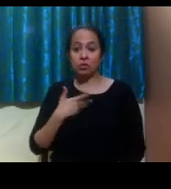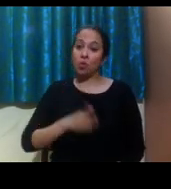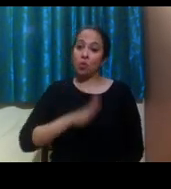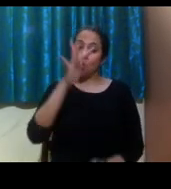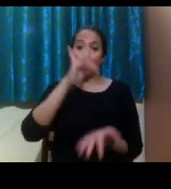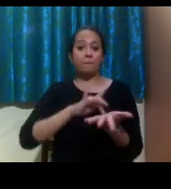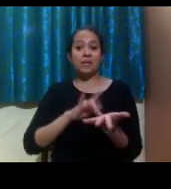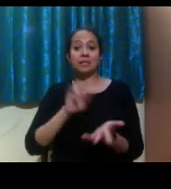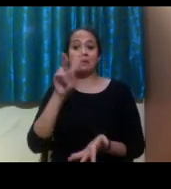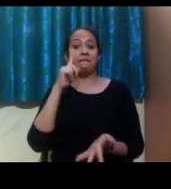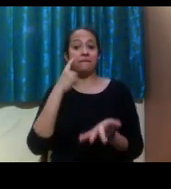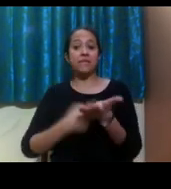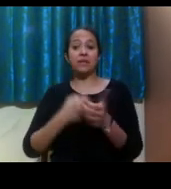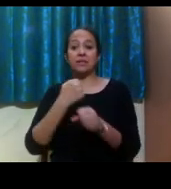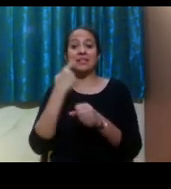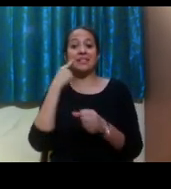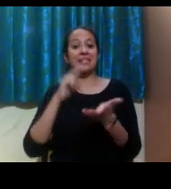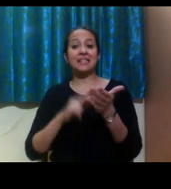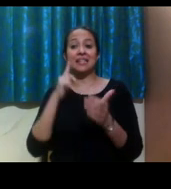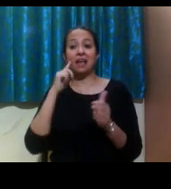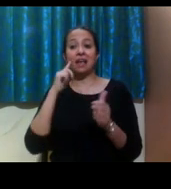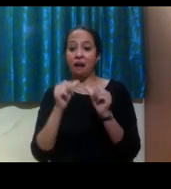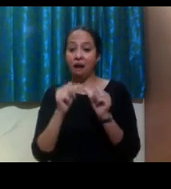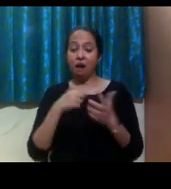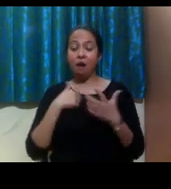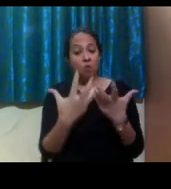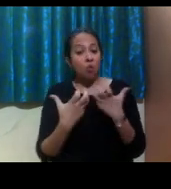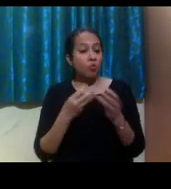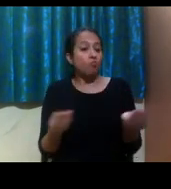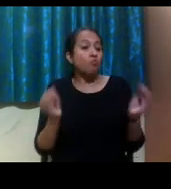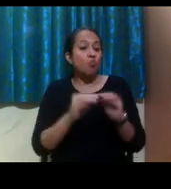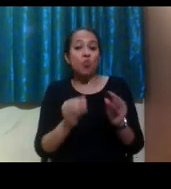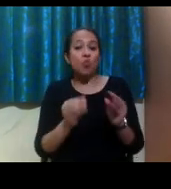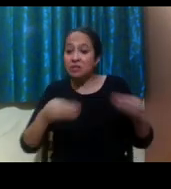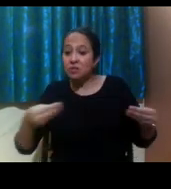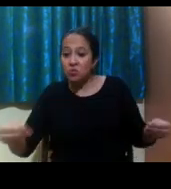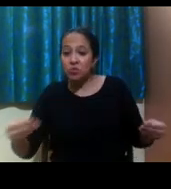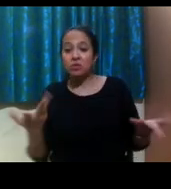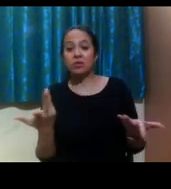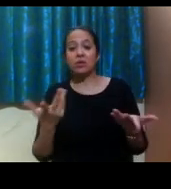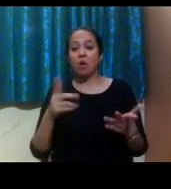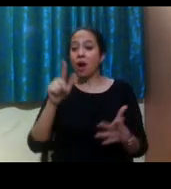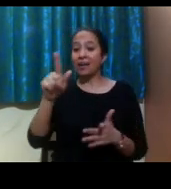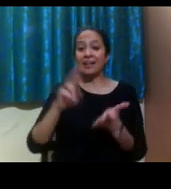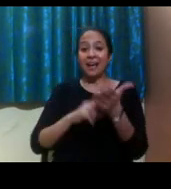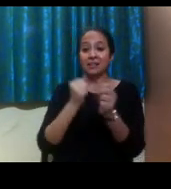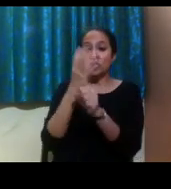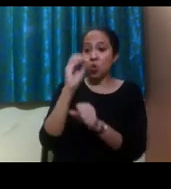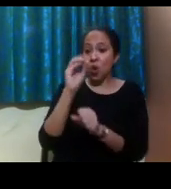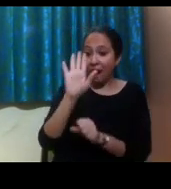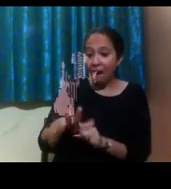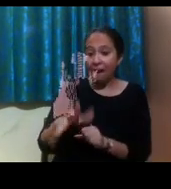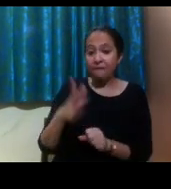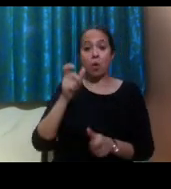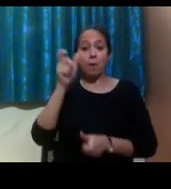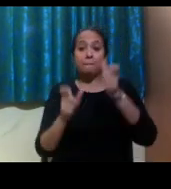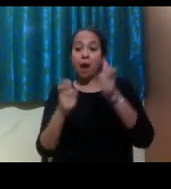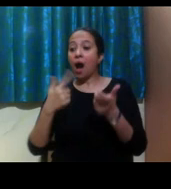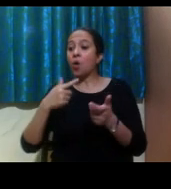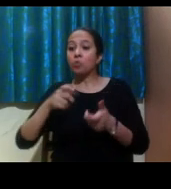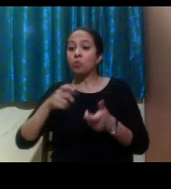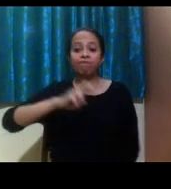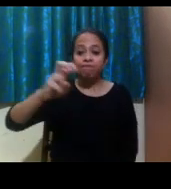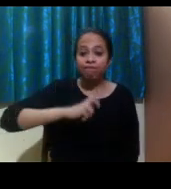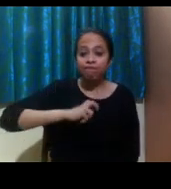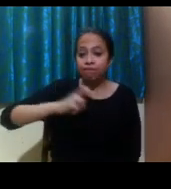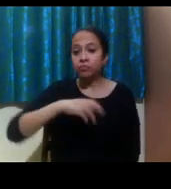then they they want to understand different resources, disability organization, what public transportation is like. So our